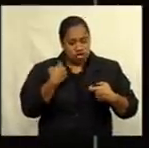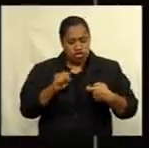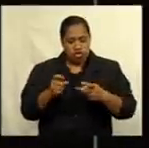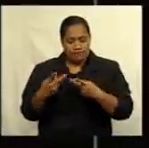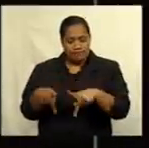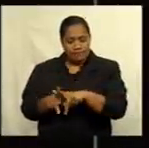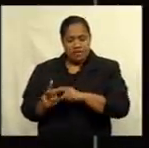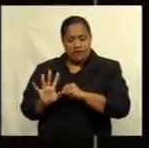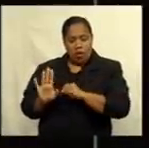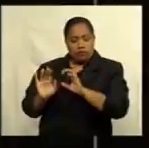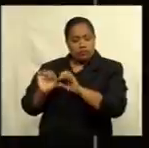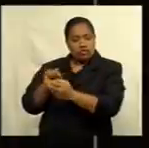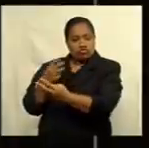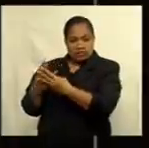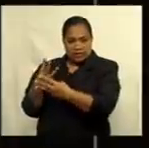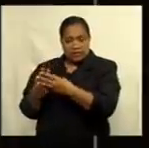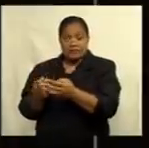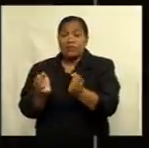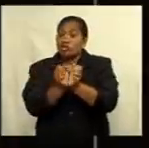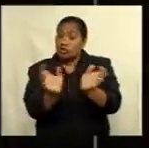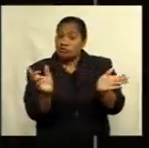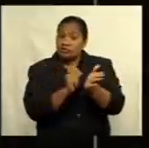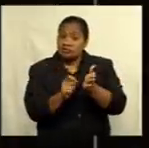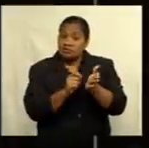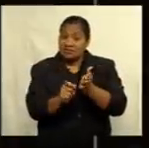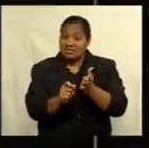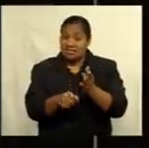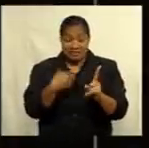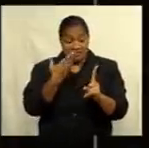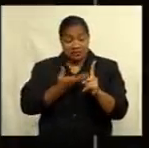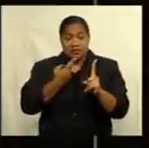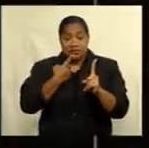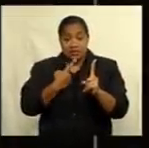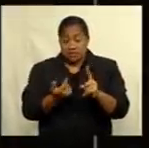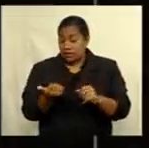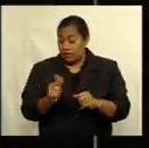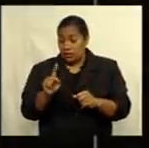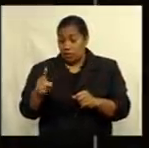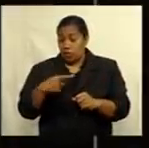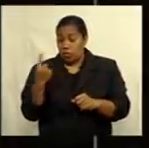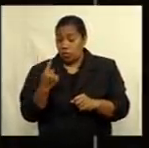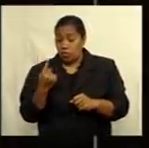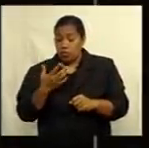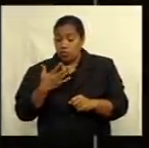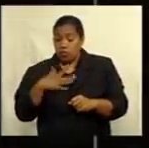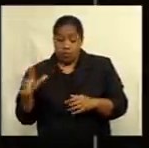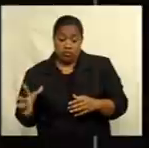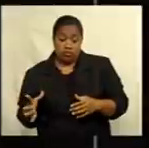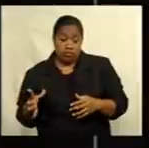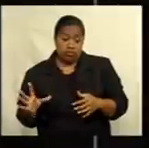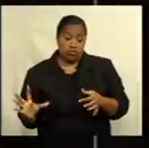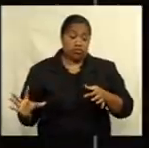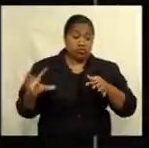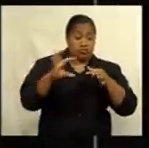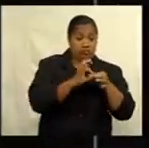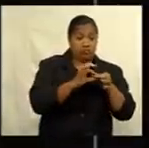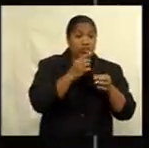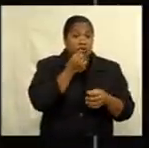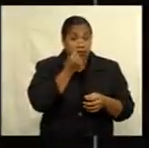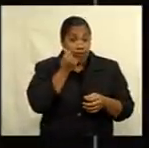General Secretary Lenaitasin Duru says anyone with allegiances to Rambuka must resign from the party immediately.